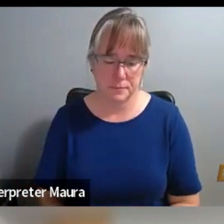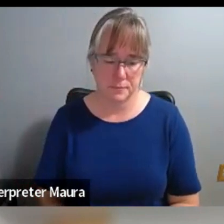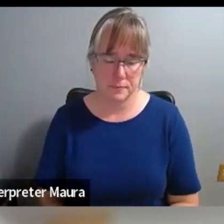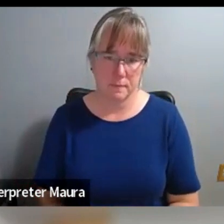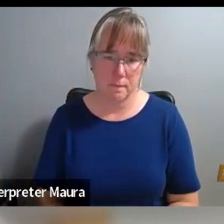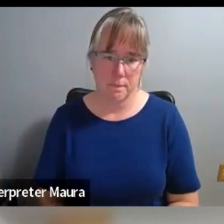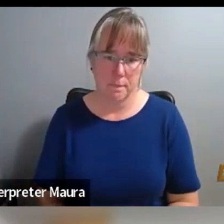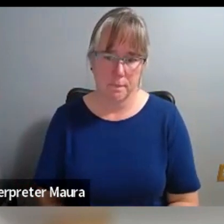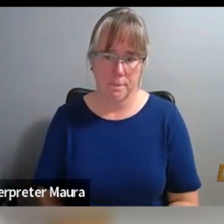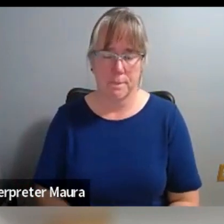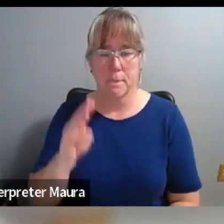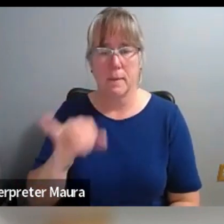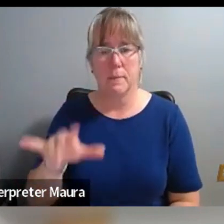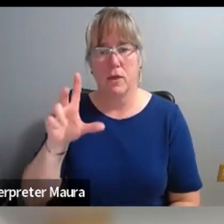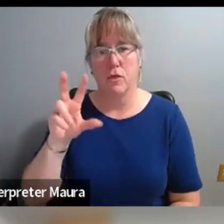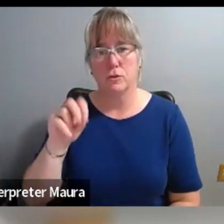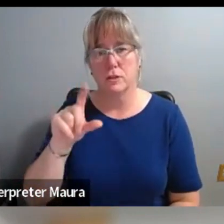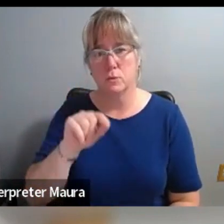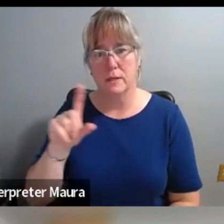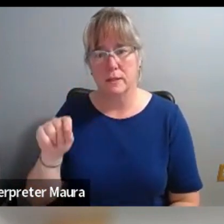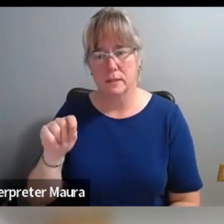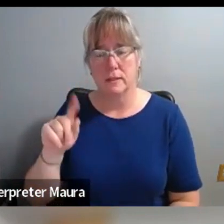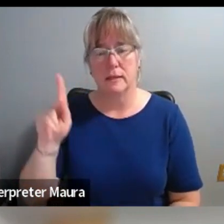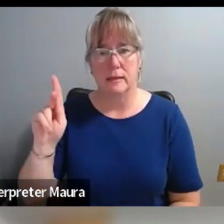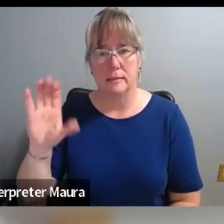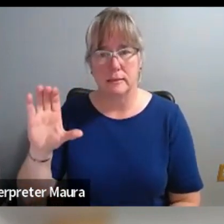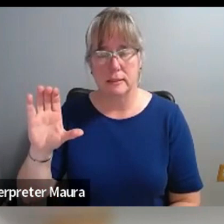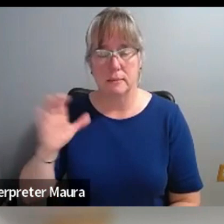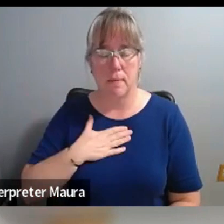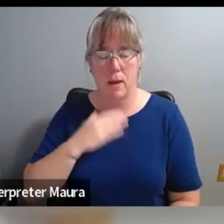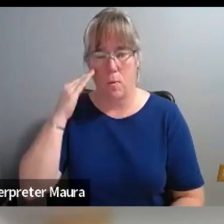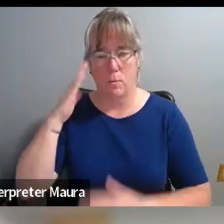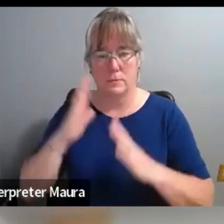May 30, 2020, Kansas City, my hometown.